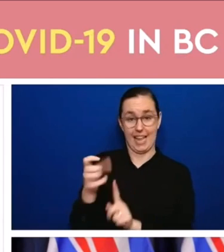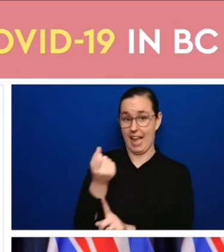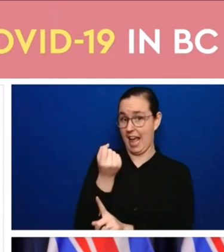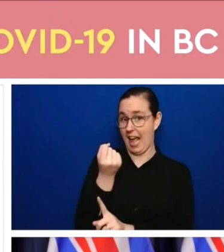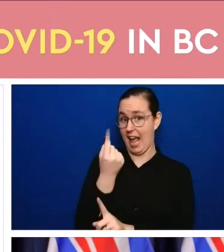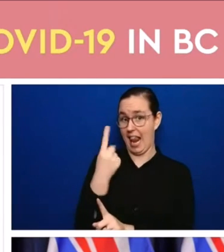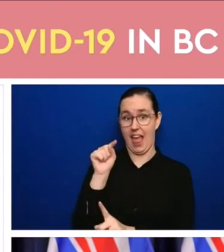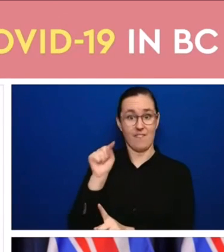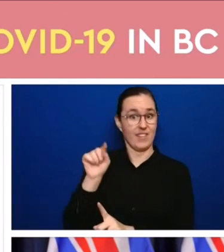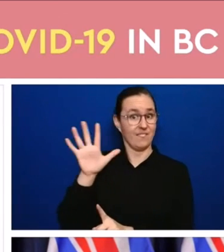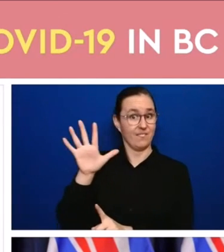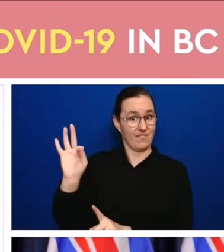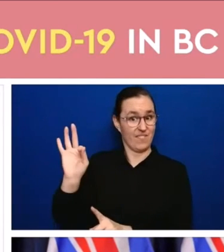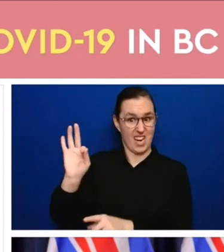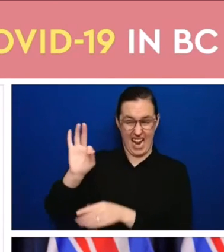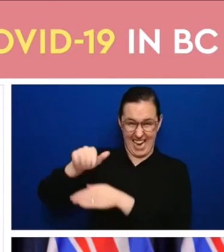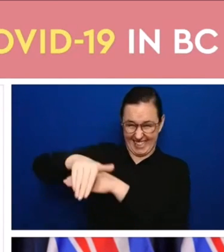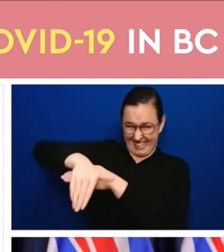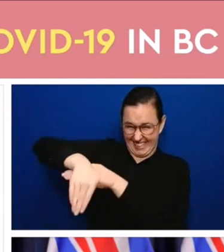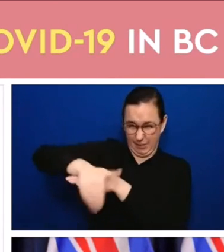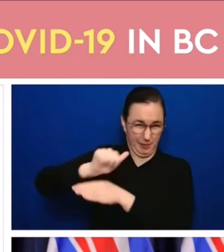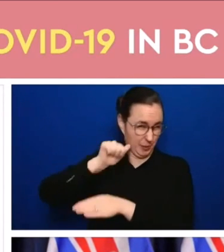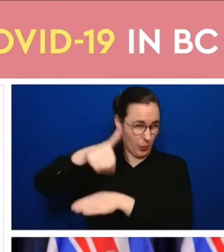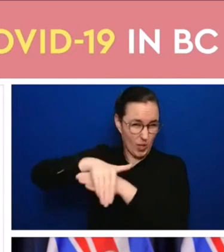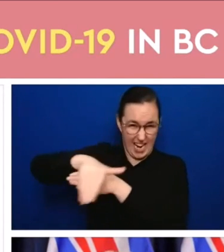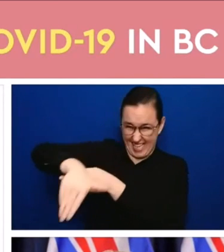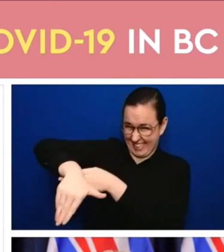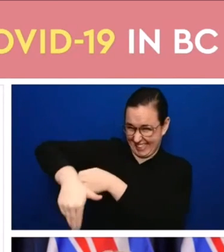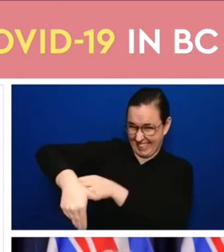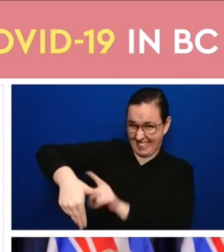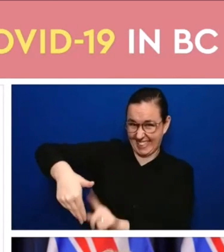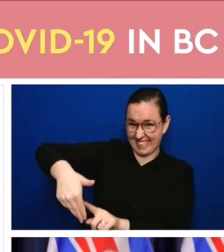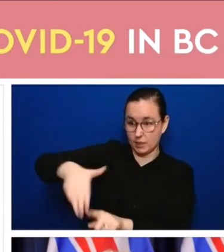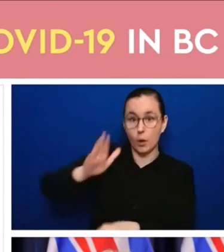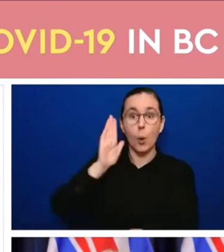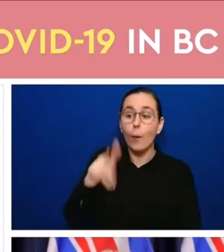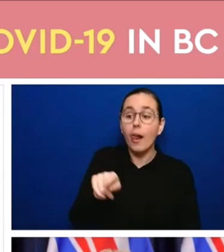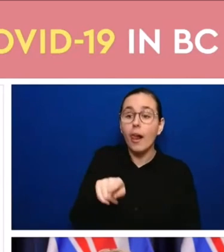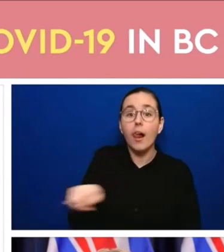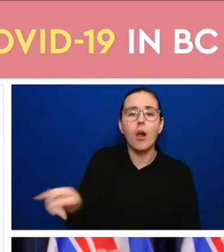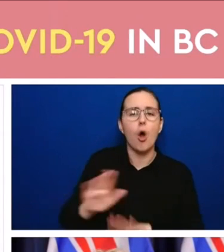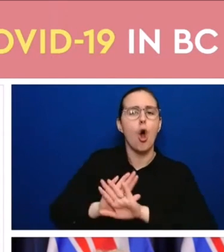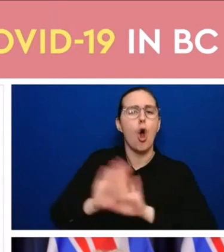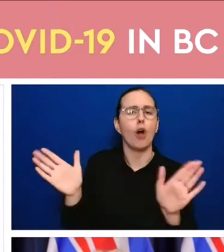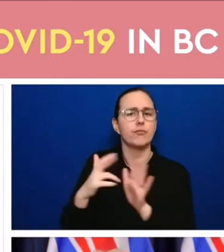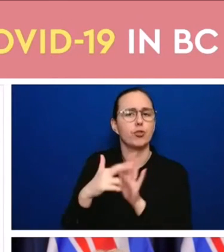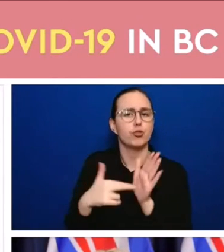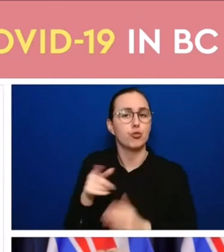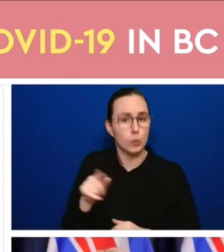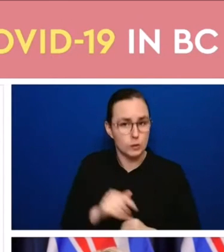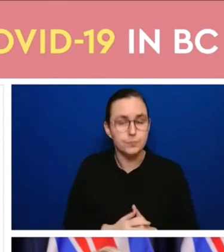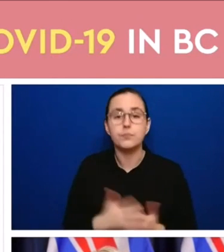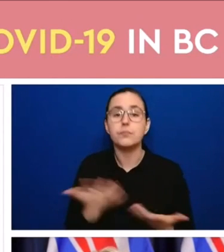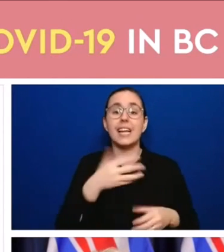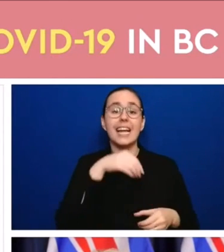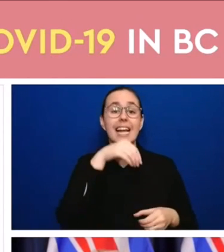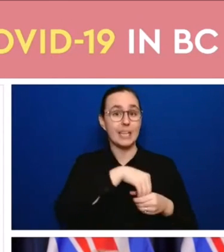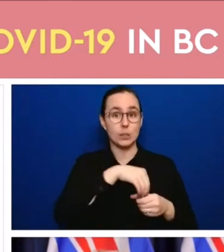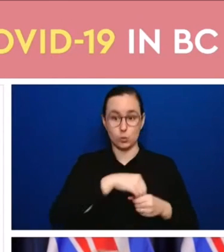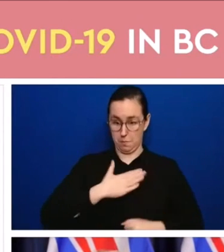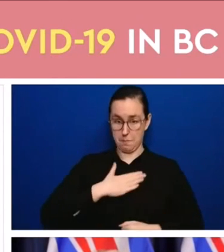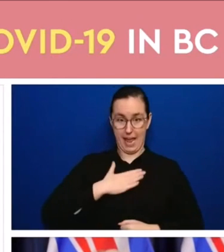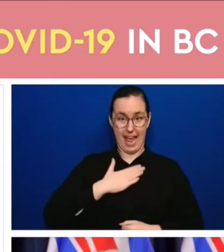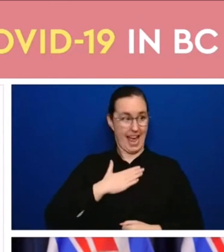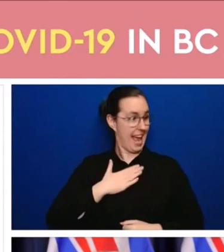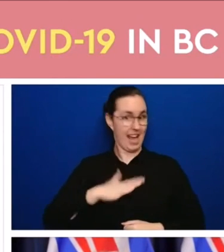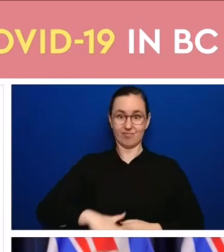be removing restrictions on all of the restrictions on indoor personal gatherings and that will mean that you will make your own